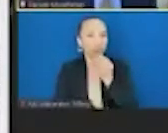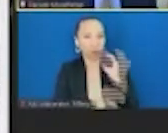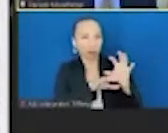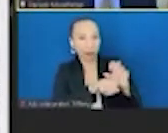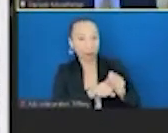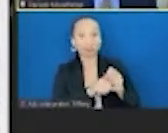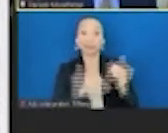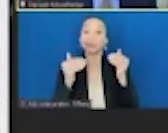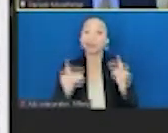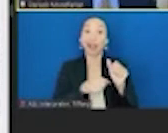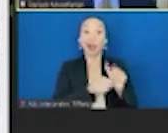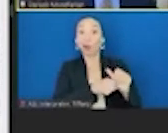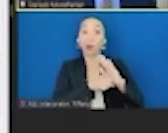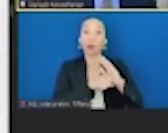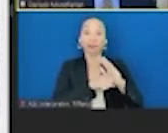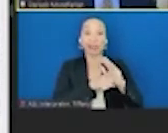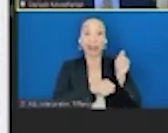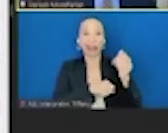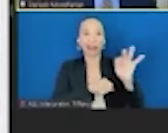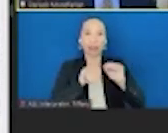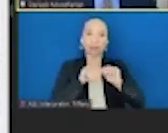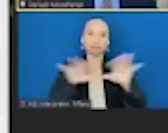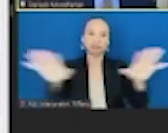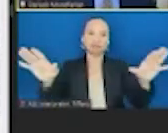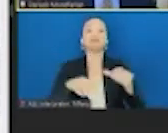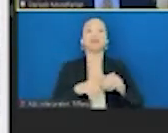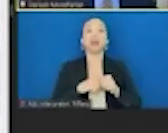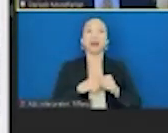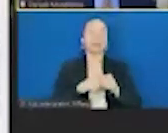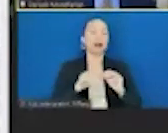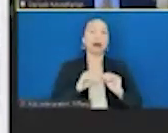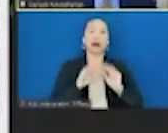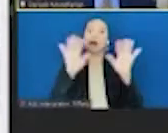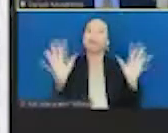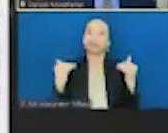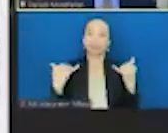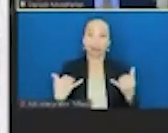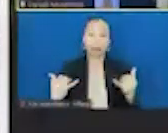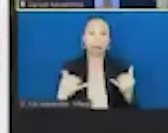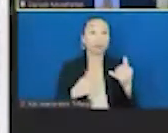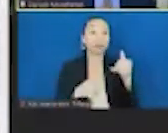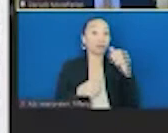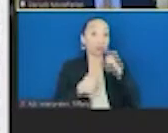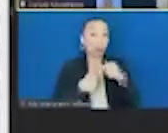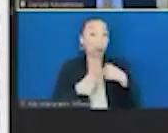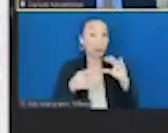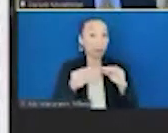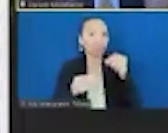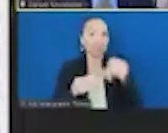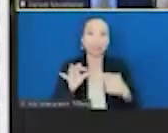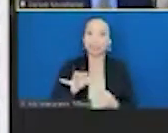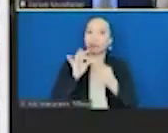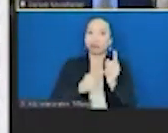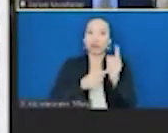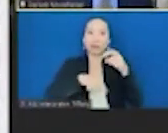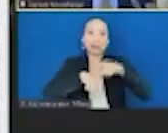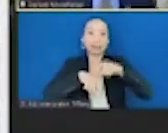course, on all of our minds, has, I think, made this very clear. So when I say we face a special moment in time, if you put together everything